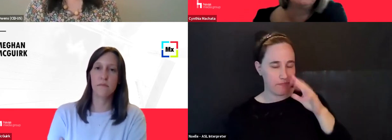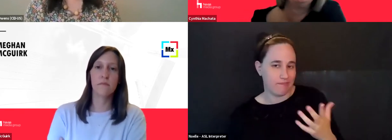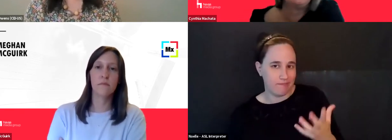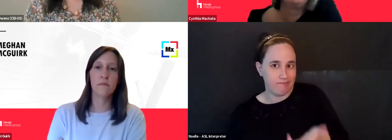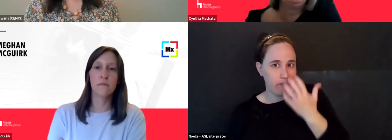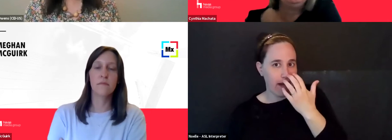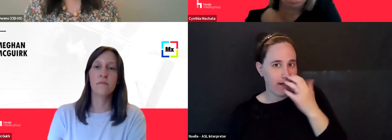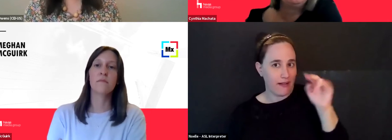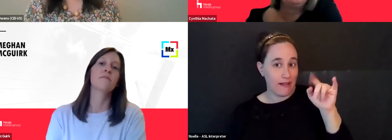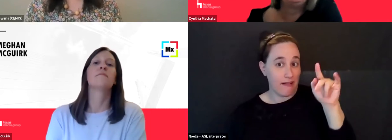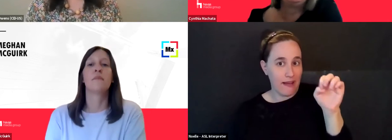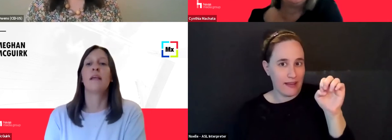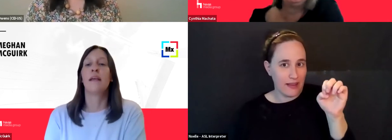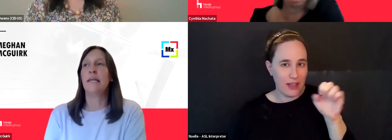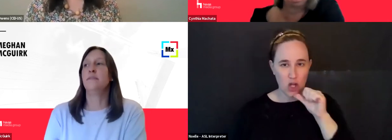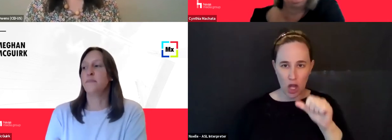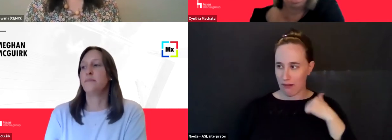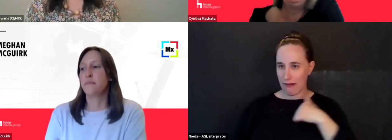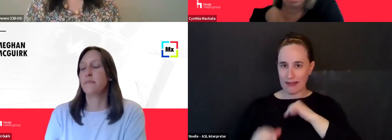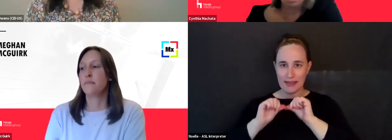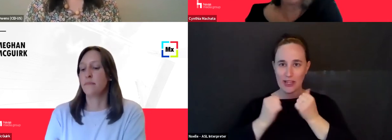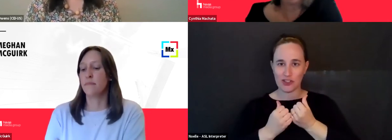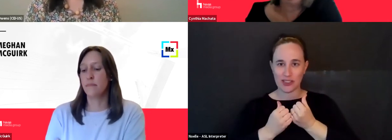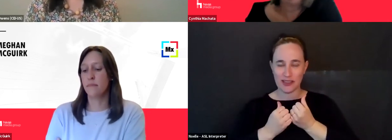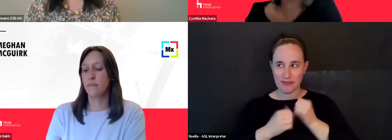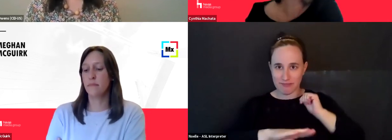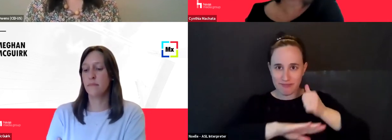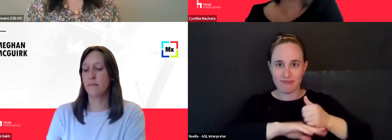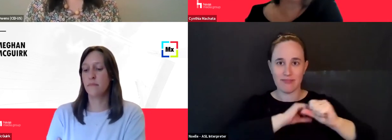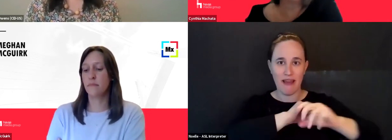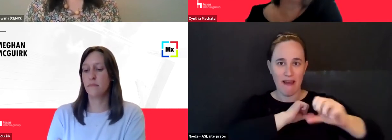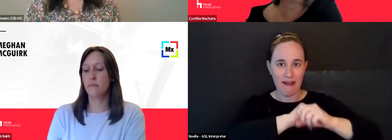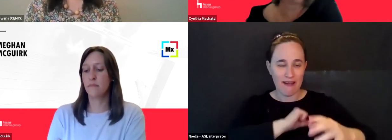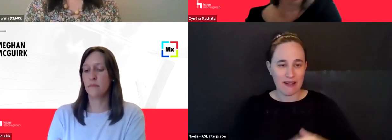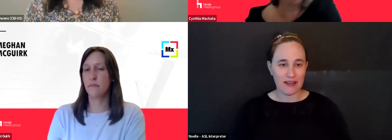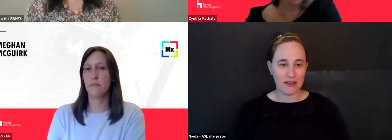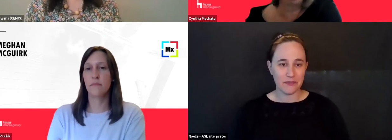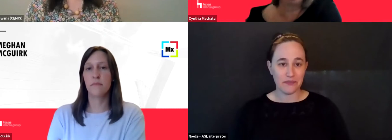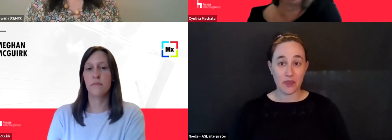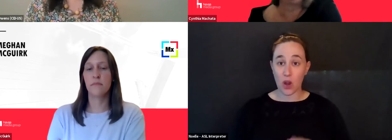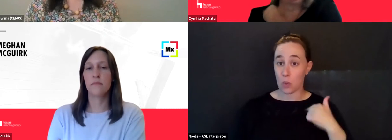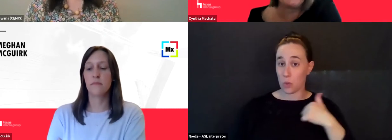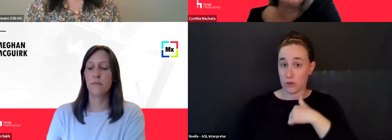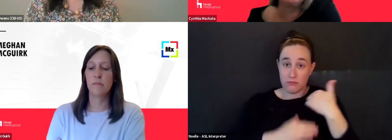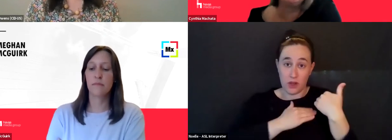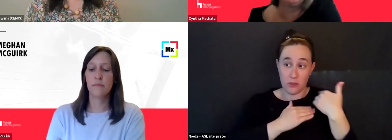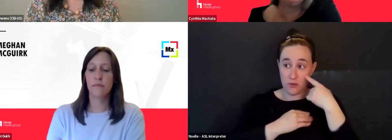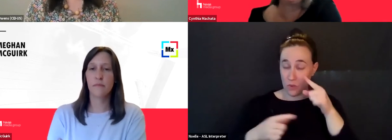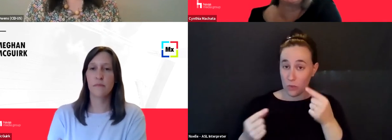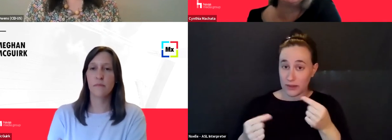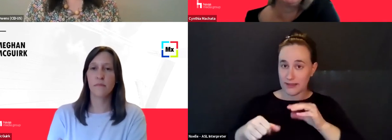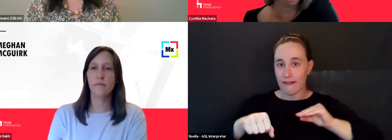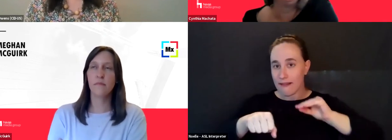agency that plays the ad, right? So we, we, our responsibility is to counsel them and to give them best practices